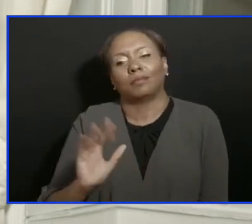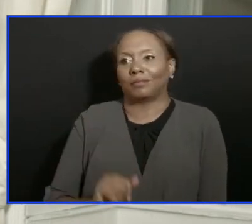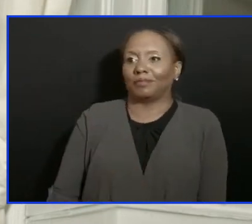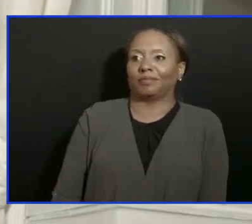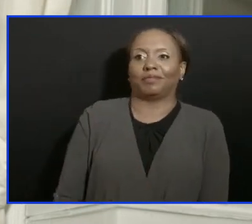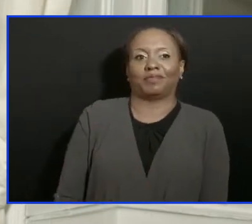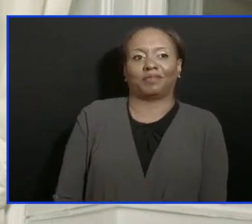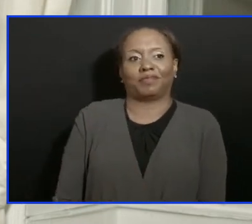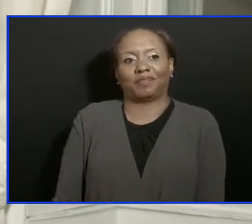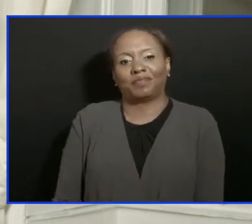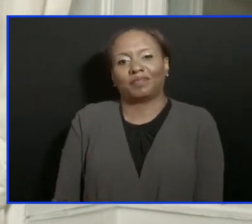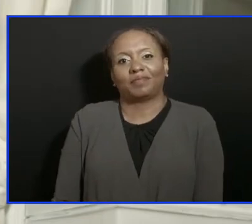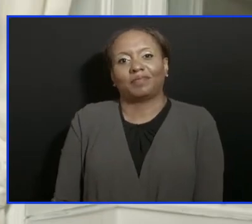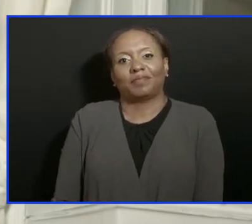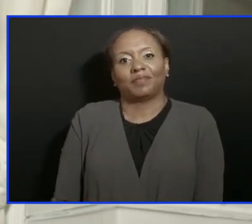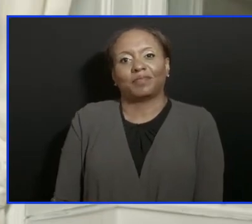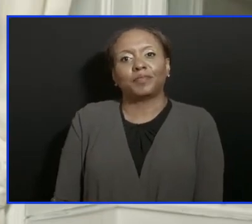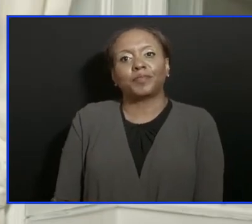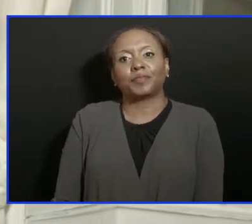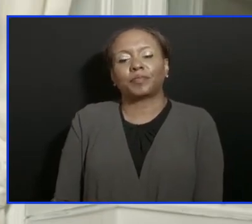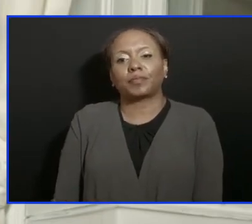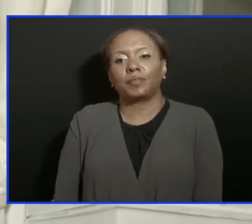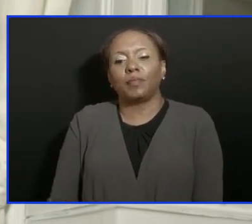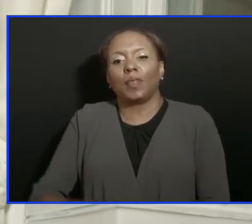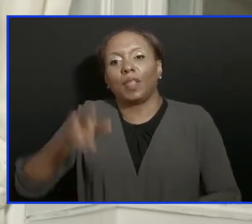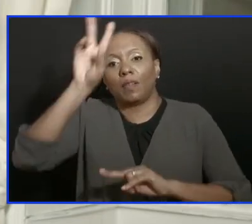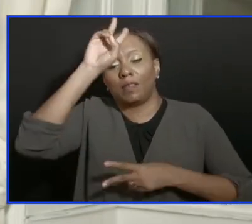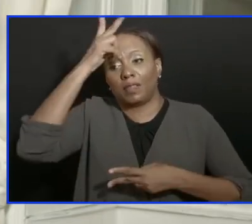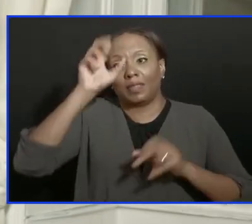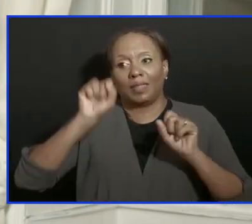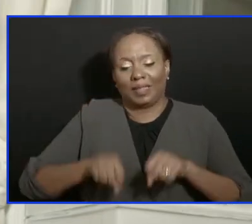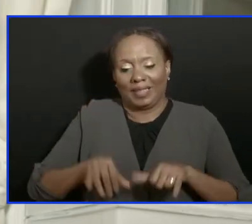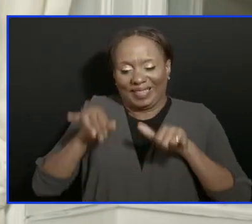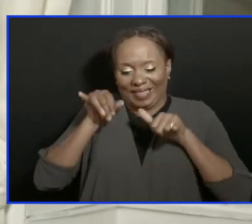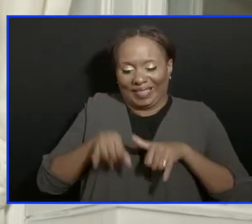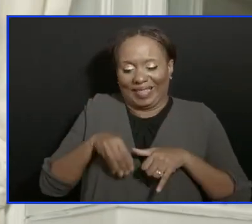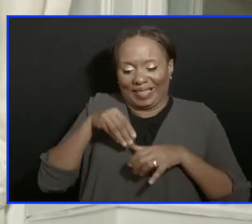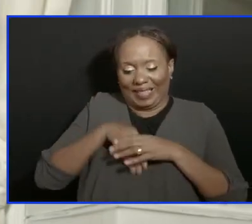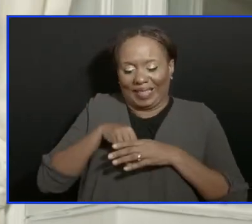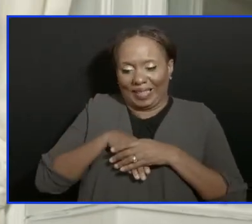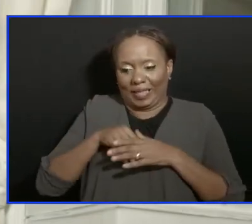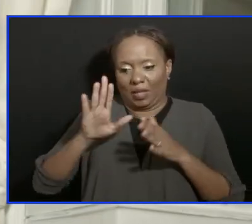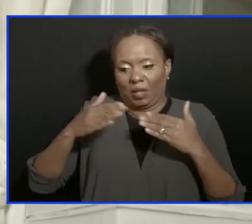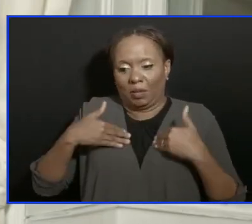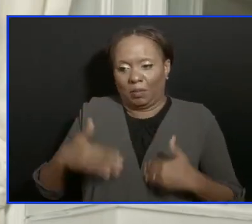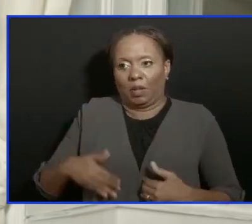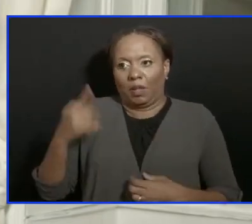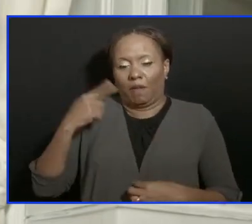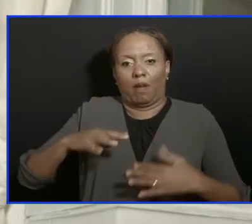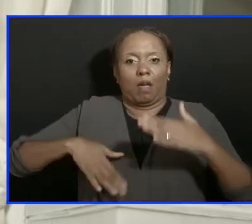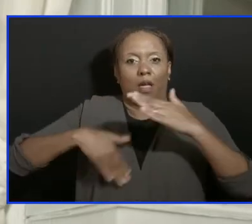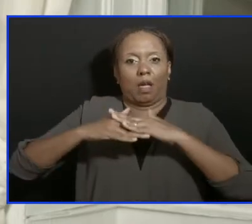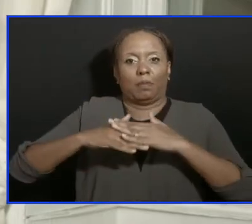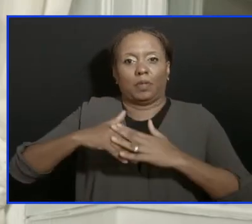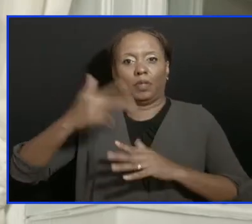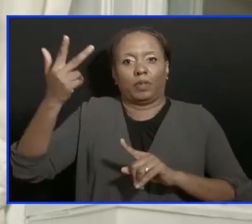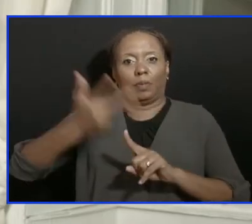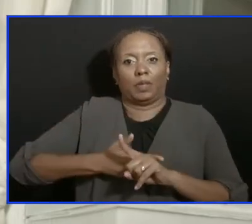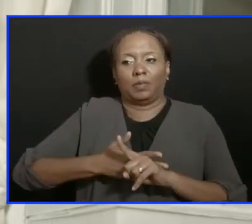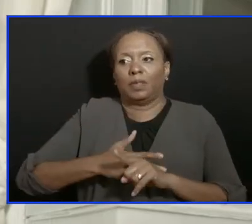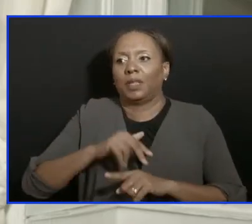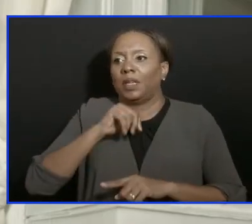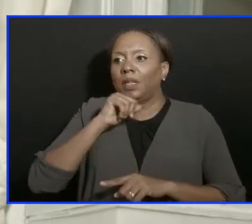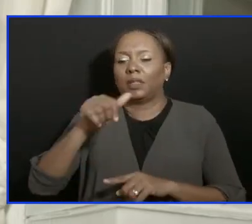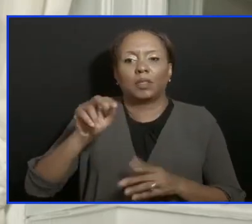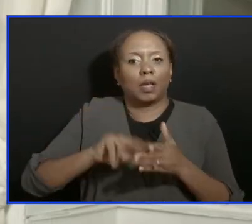this virus can stay within your body in terms of getting positive for up to three months. That does not mean you're infectious.